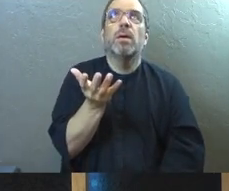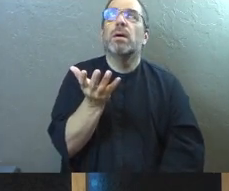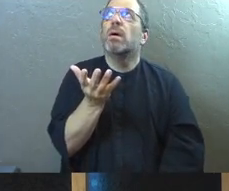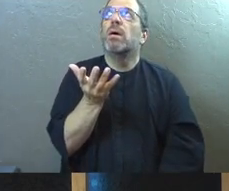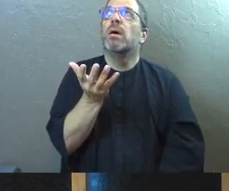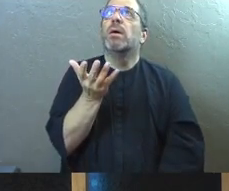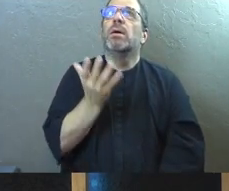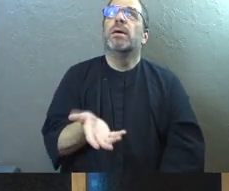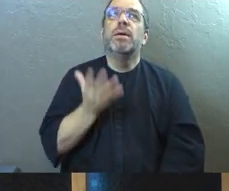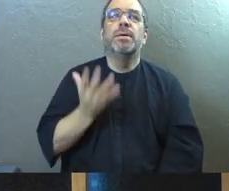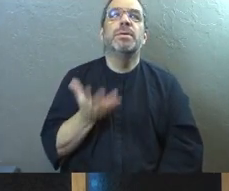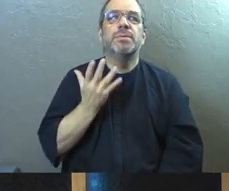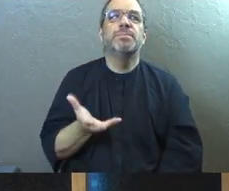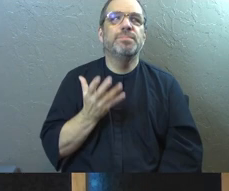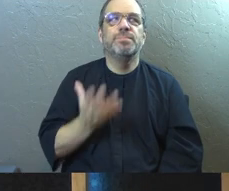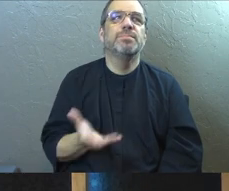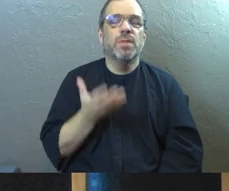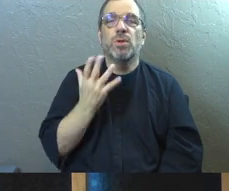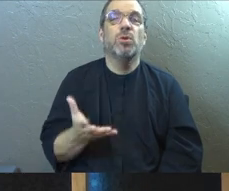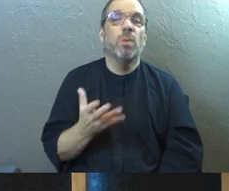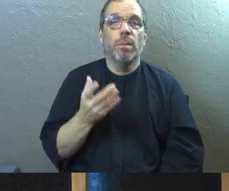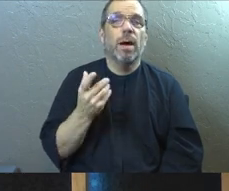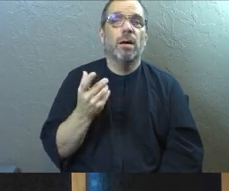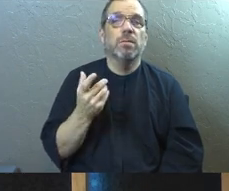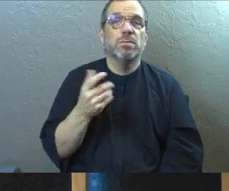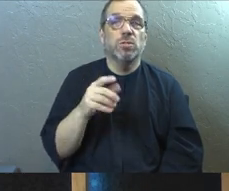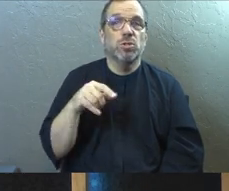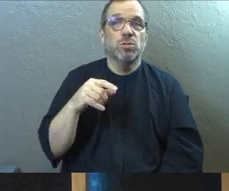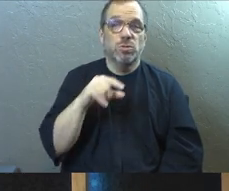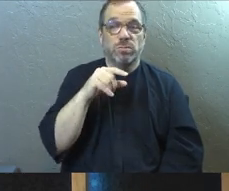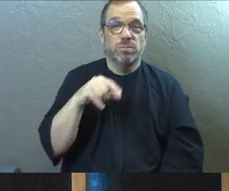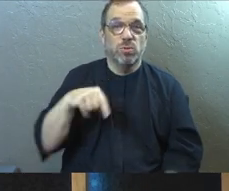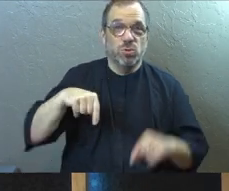I mean, you're already nervous about Thanksgiving.